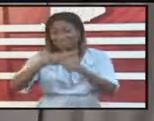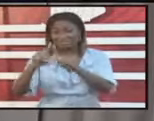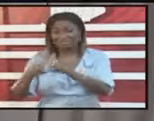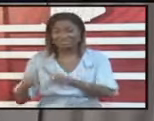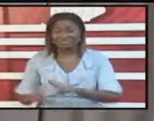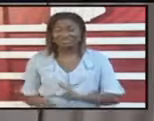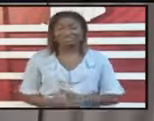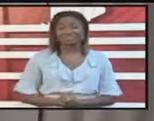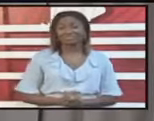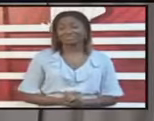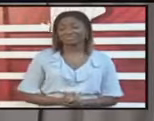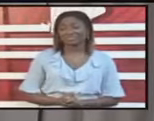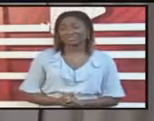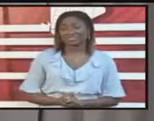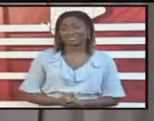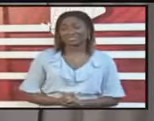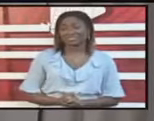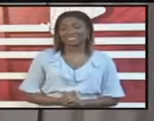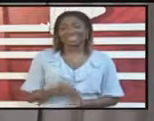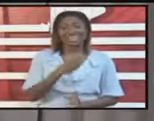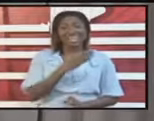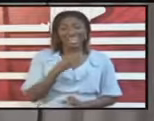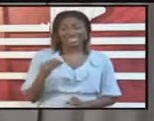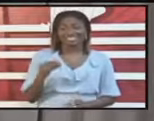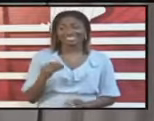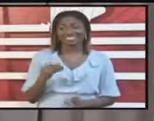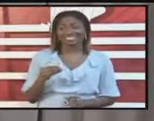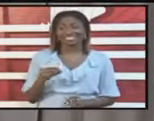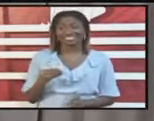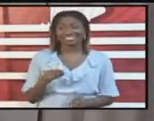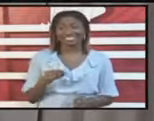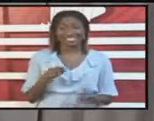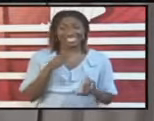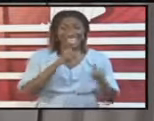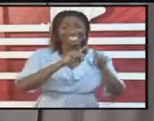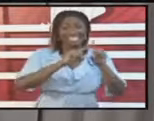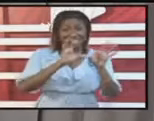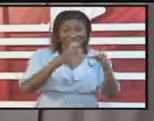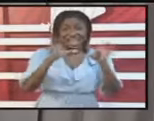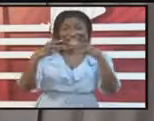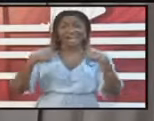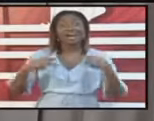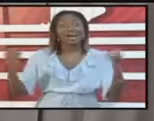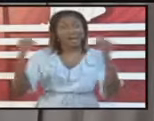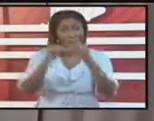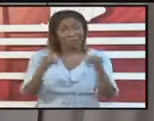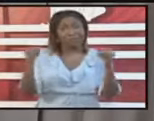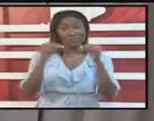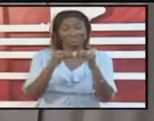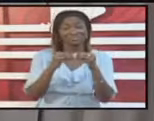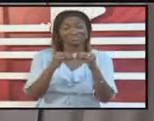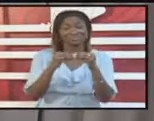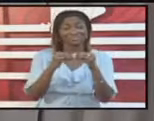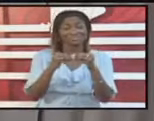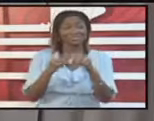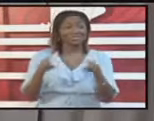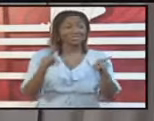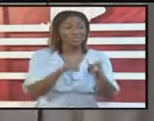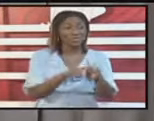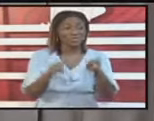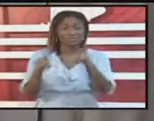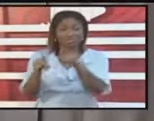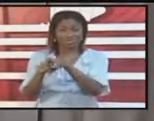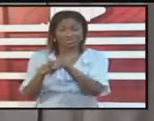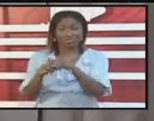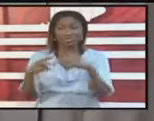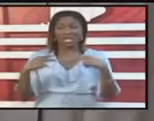countries. And that is only those categories that have identified. We have between 2500